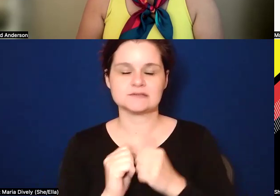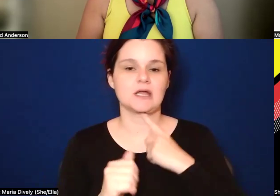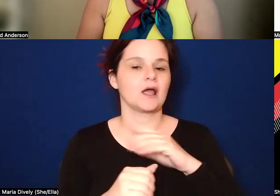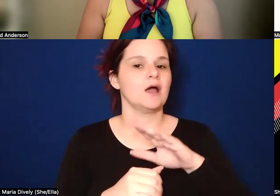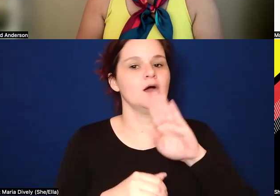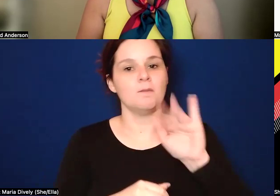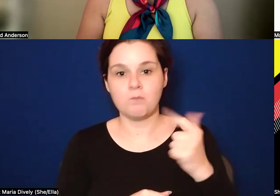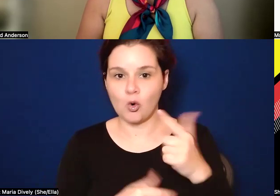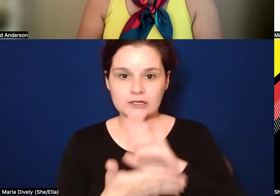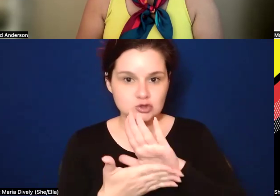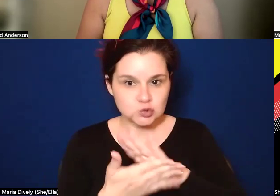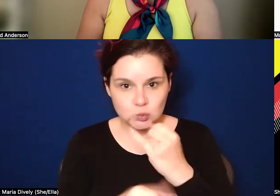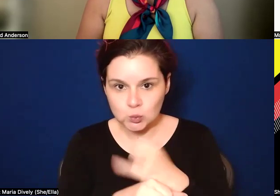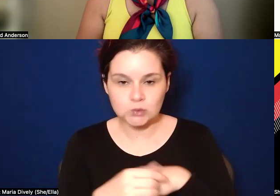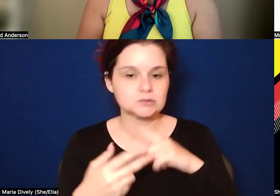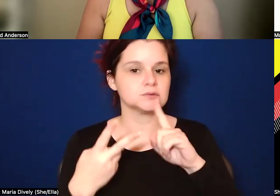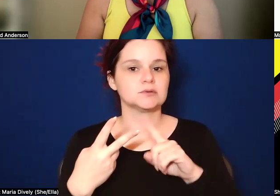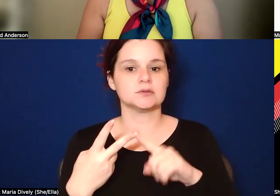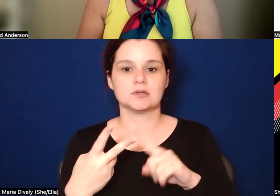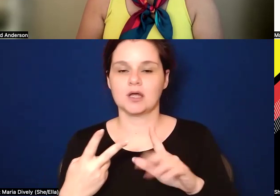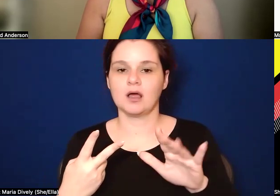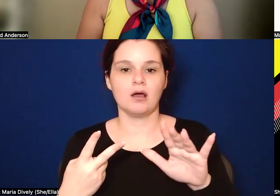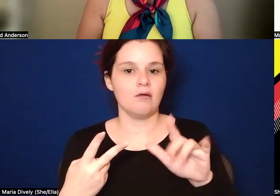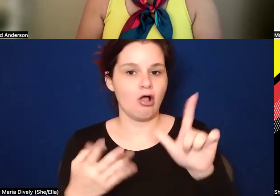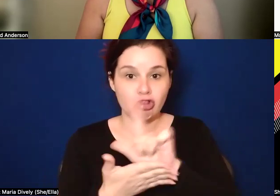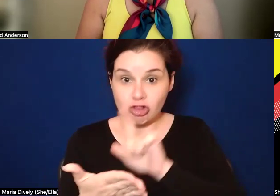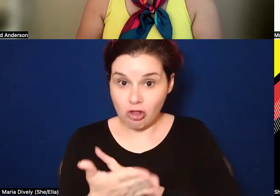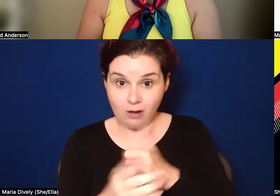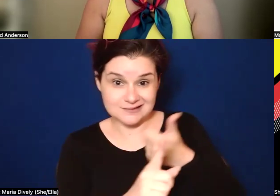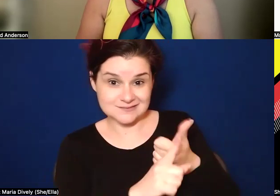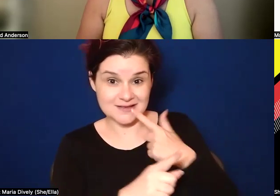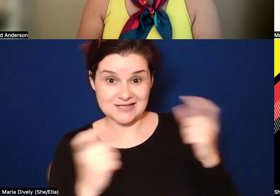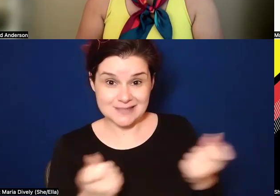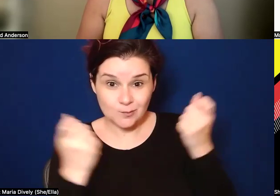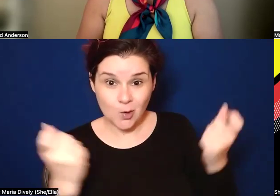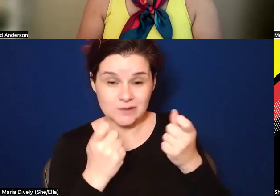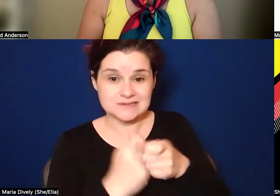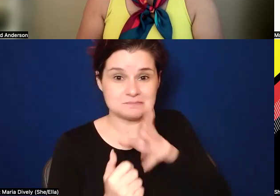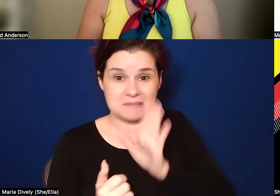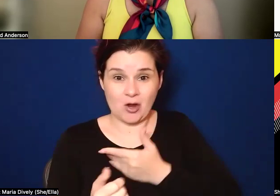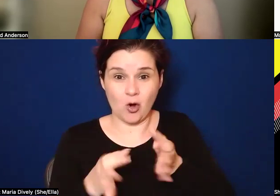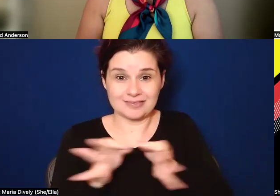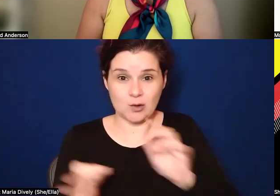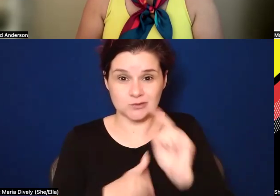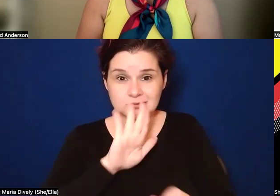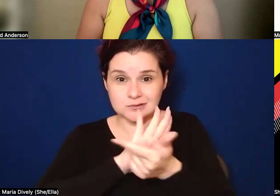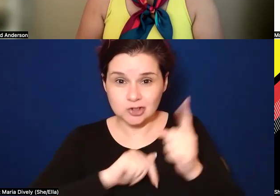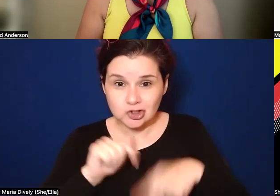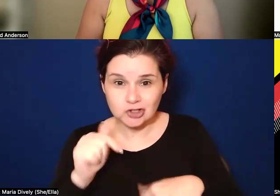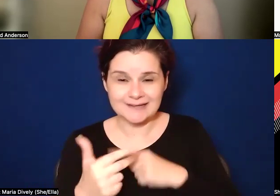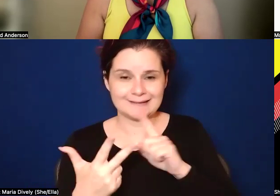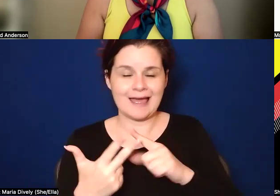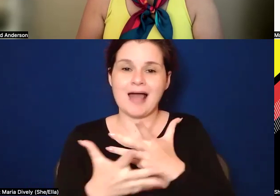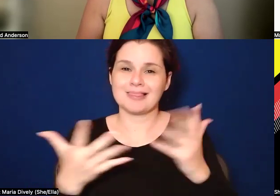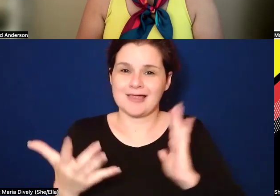um, um, laws that made practicing our ceremonies and taught, speaking our languages illegal. A lot of our